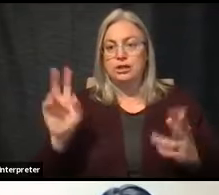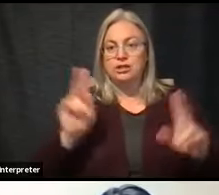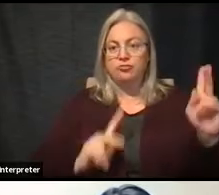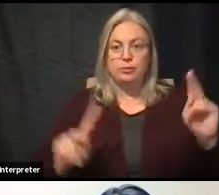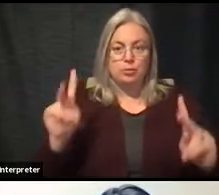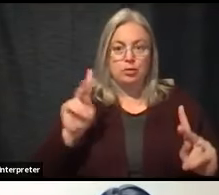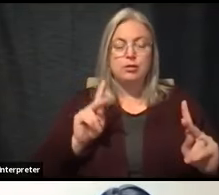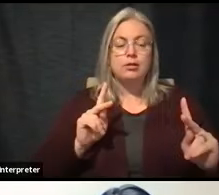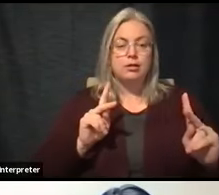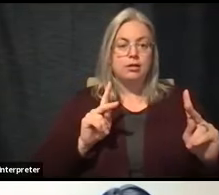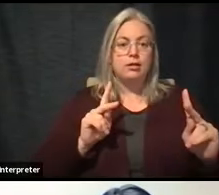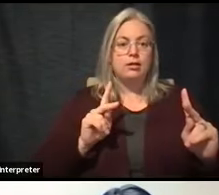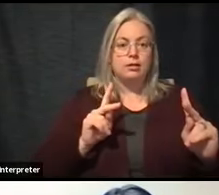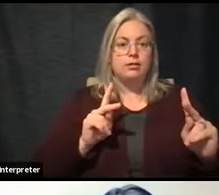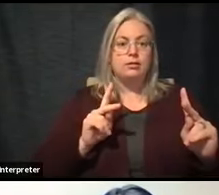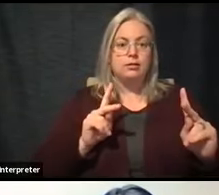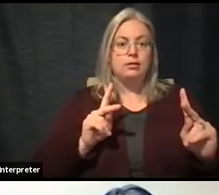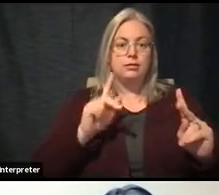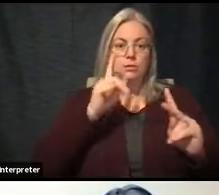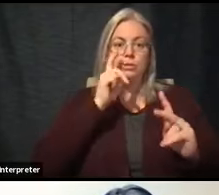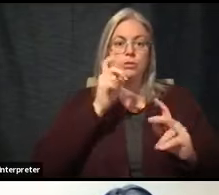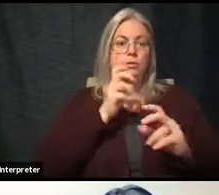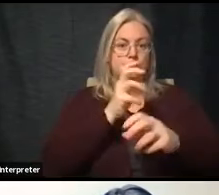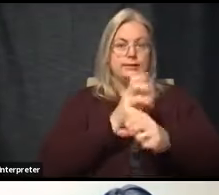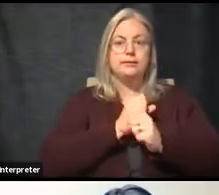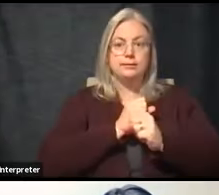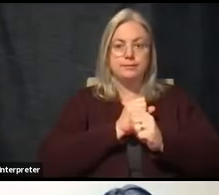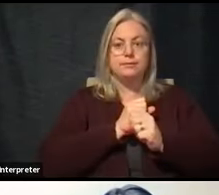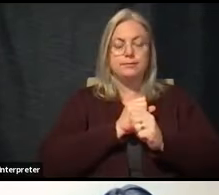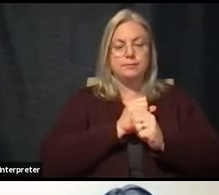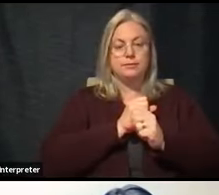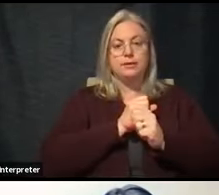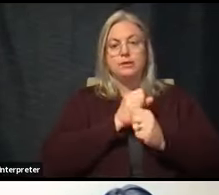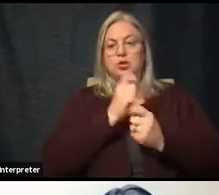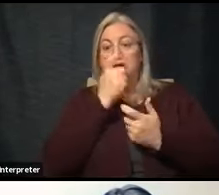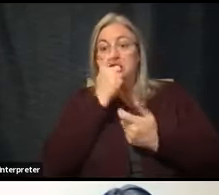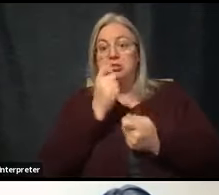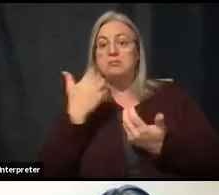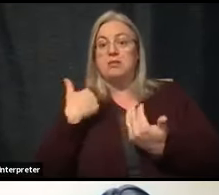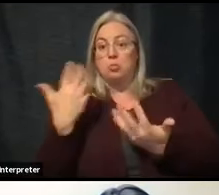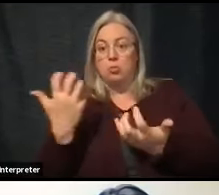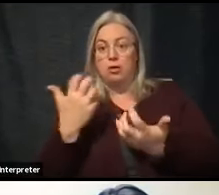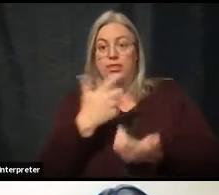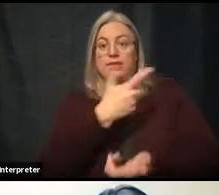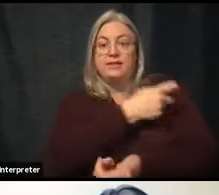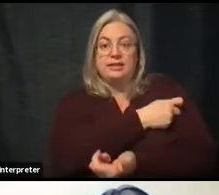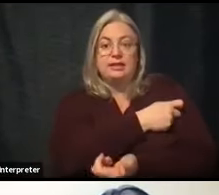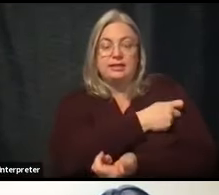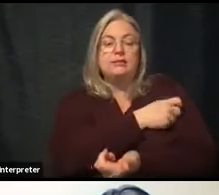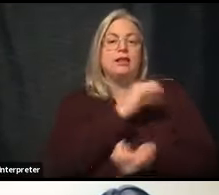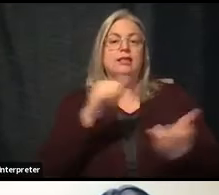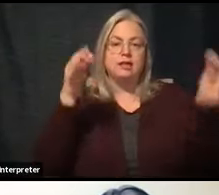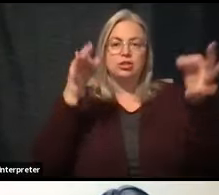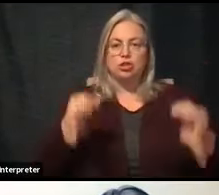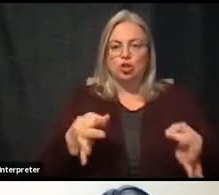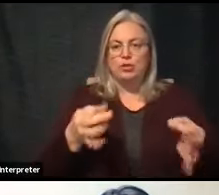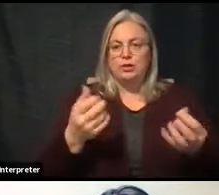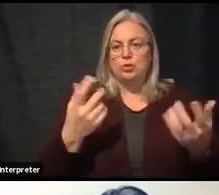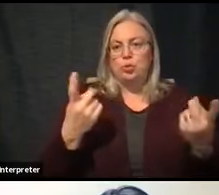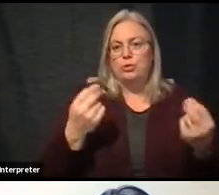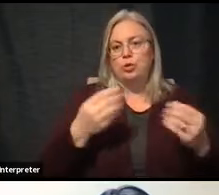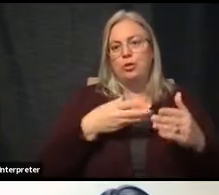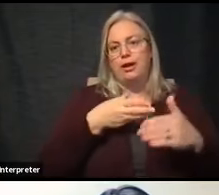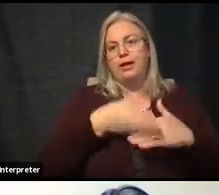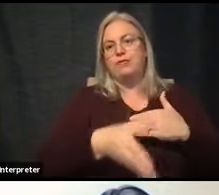interested in getting the vaccine, it will determine what we do beyond